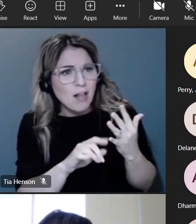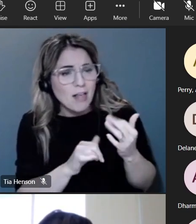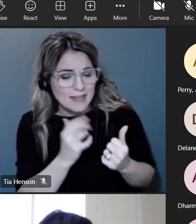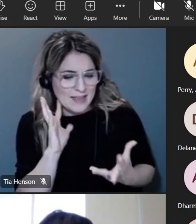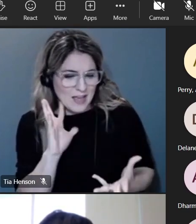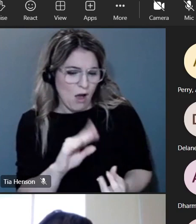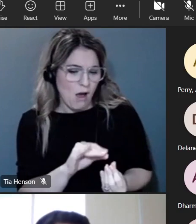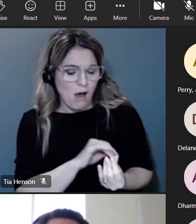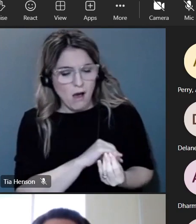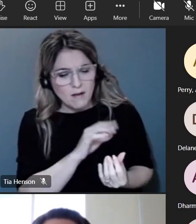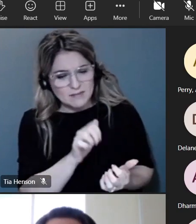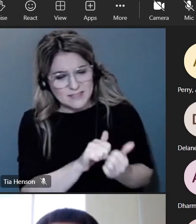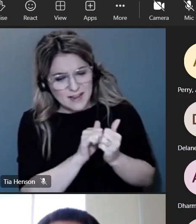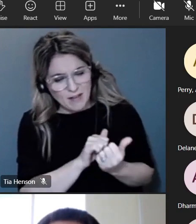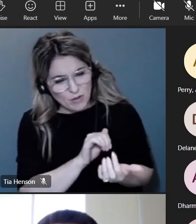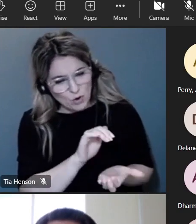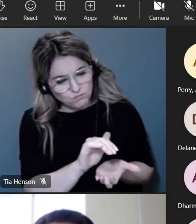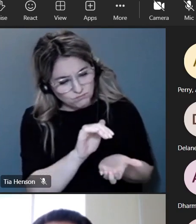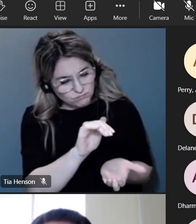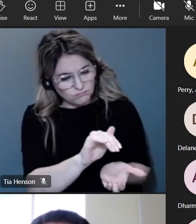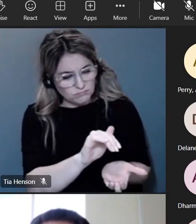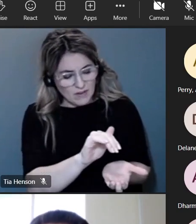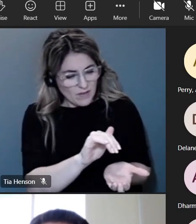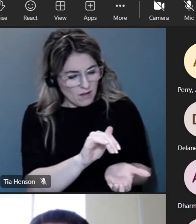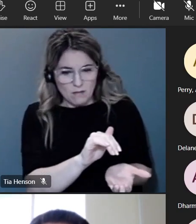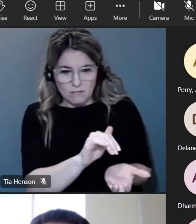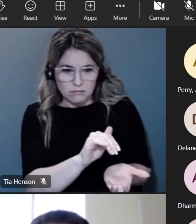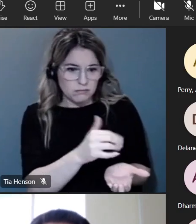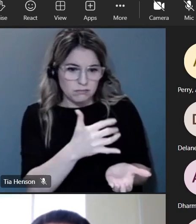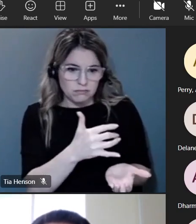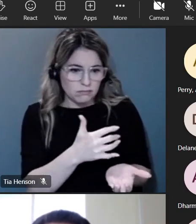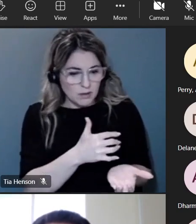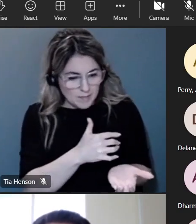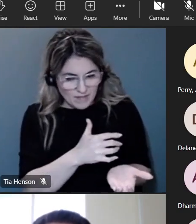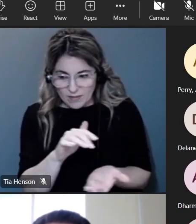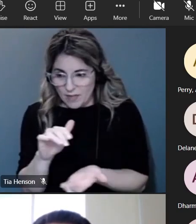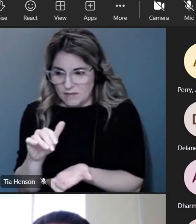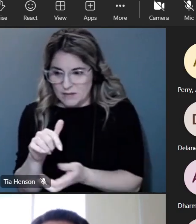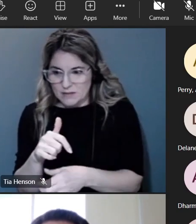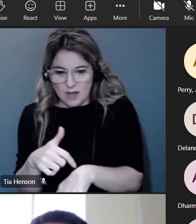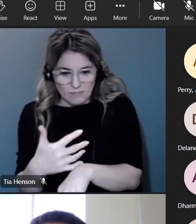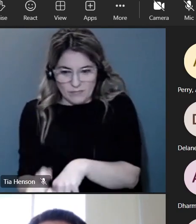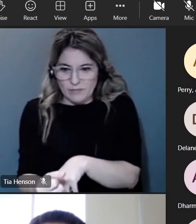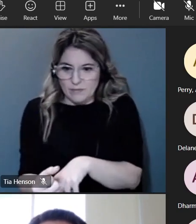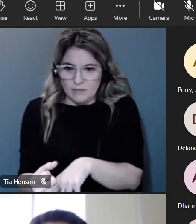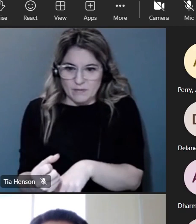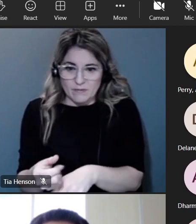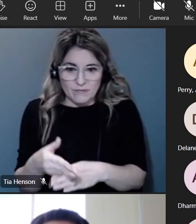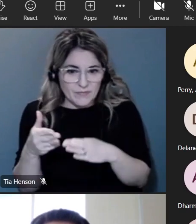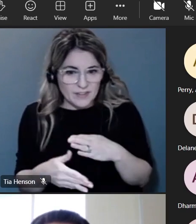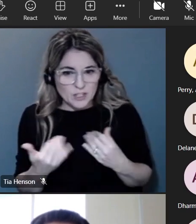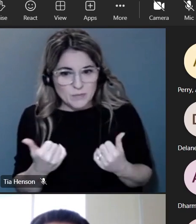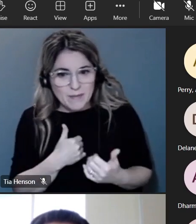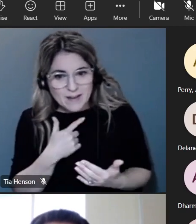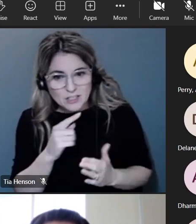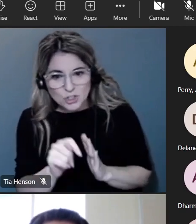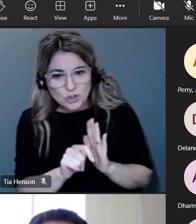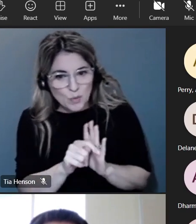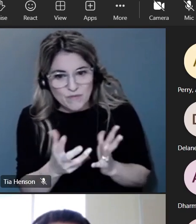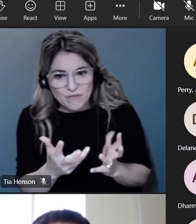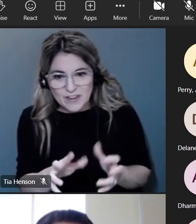it's it's really been an amazing year and I'm sad my term's coming to an end but I'm very excited to see